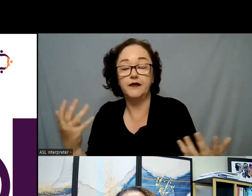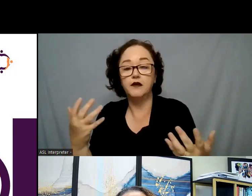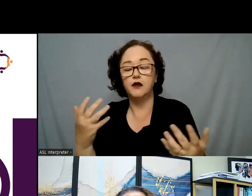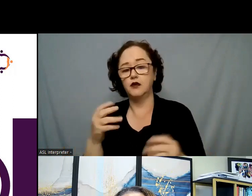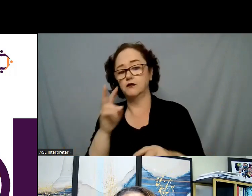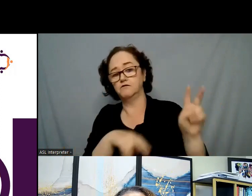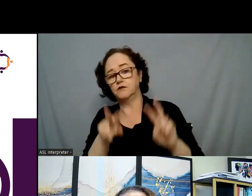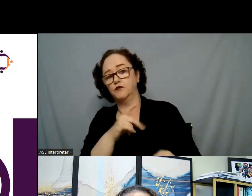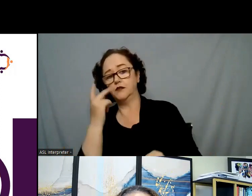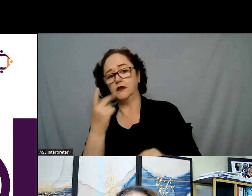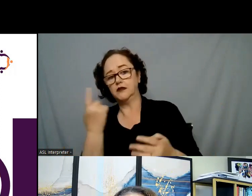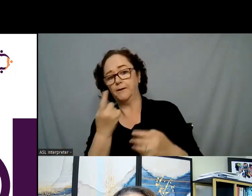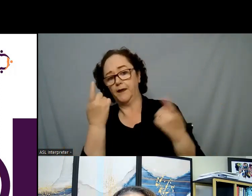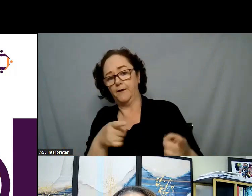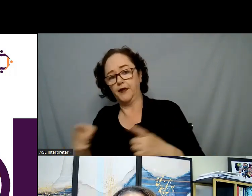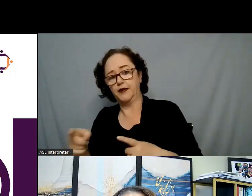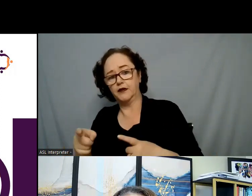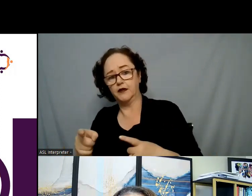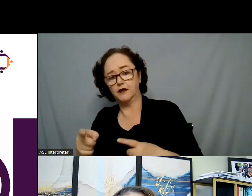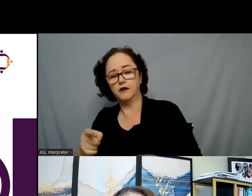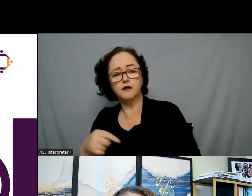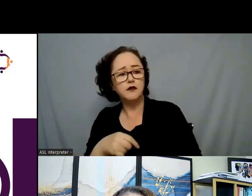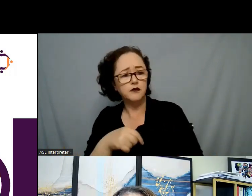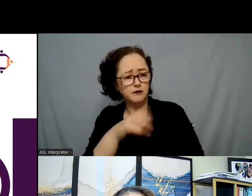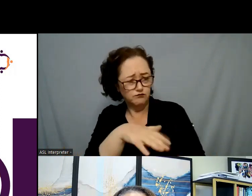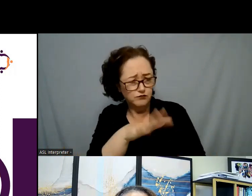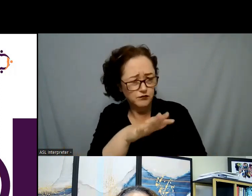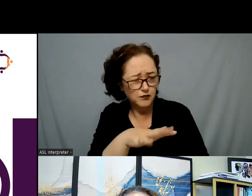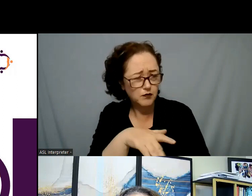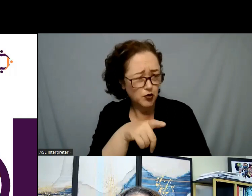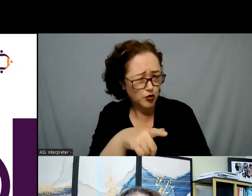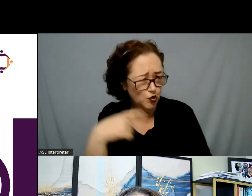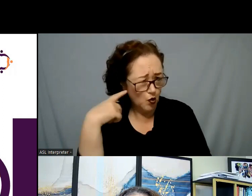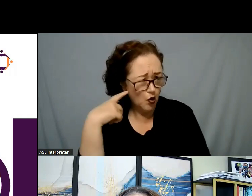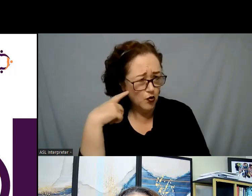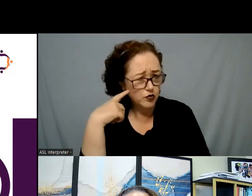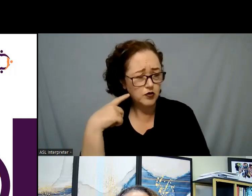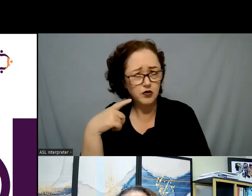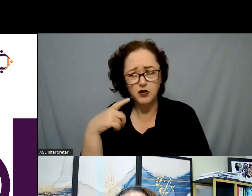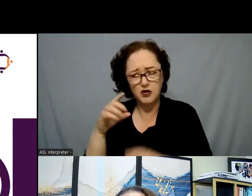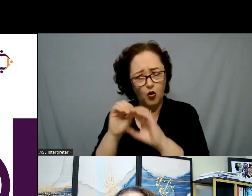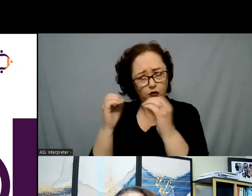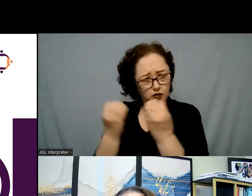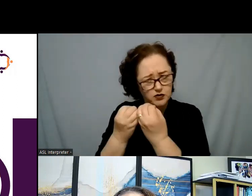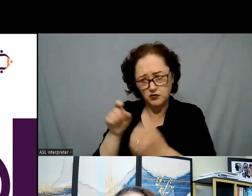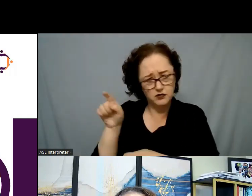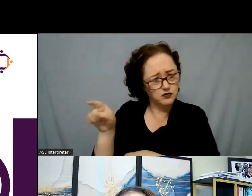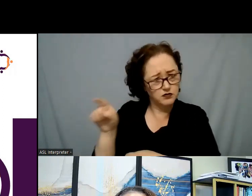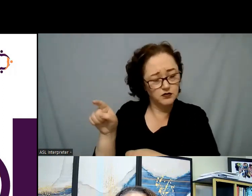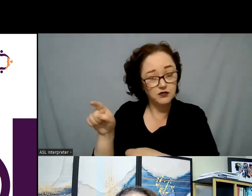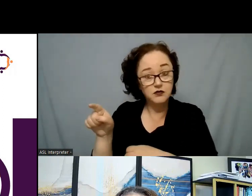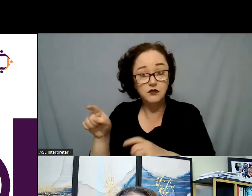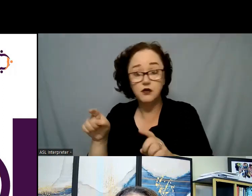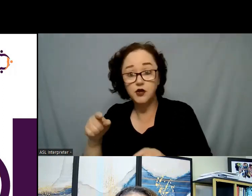arbitrarily say, well, have you heard of this location? Have you heard of this organization? Without understanding